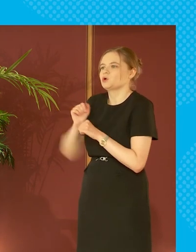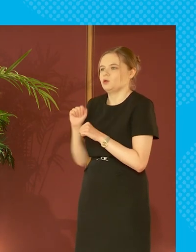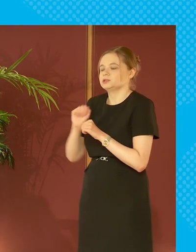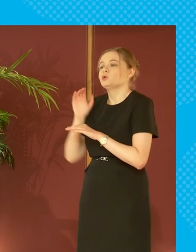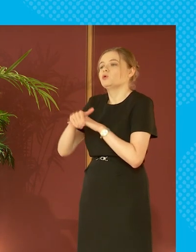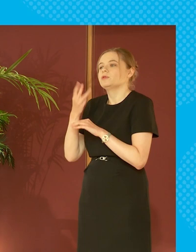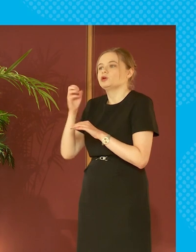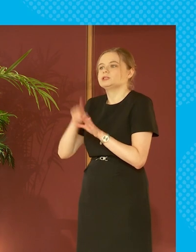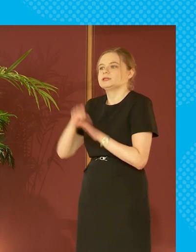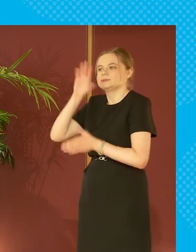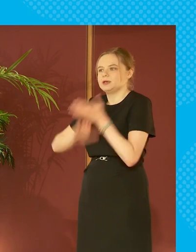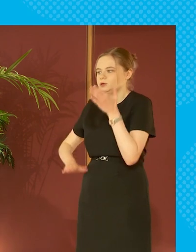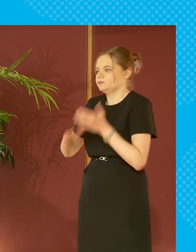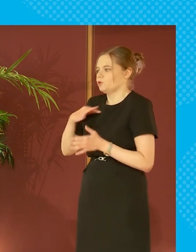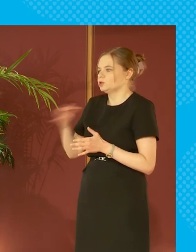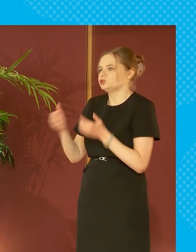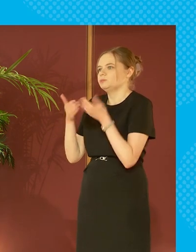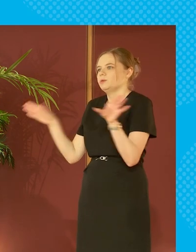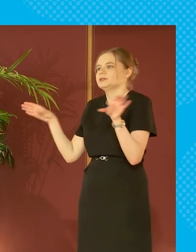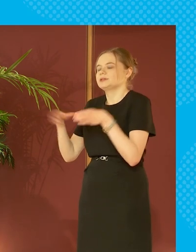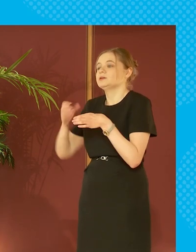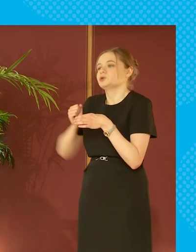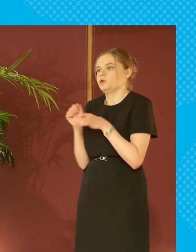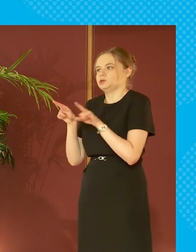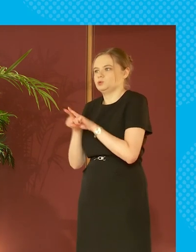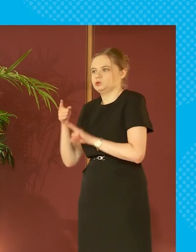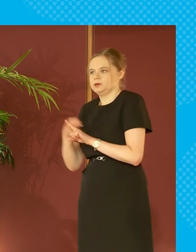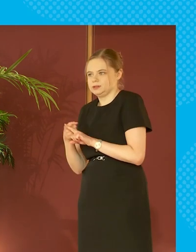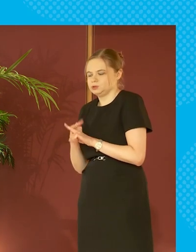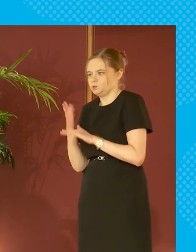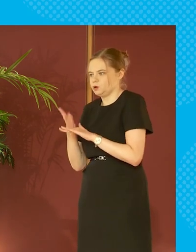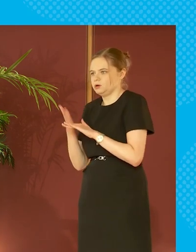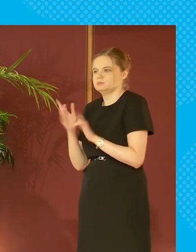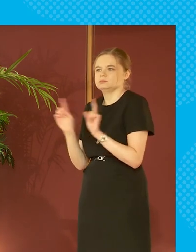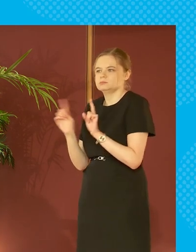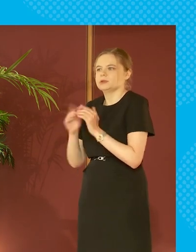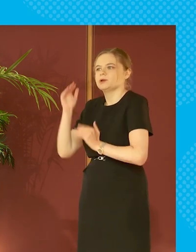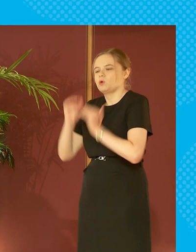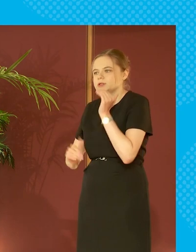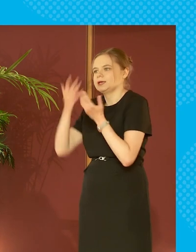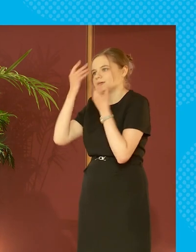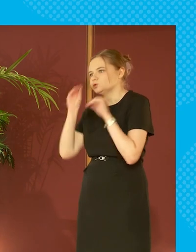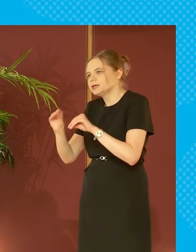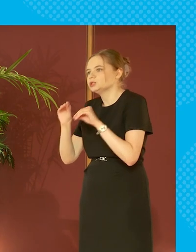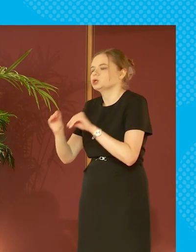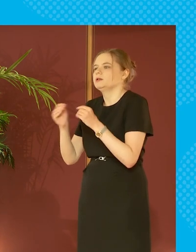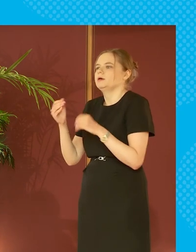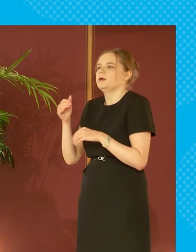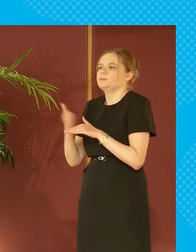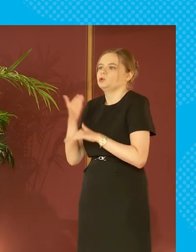30 years experience in the voluntary and public sectors in Scotland and England working in equalities, education,